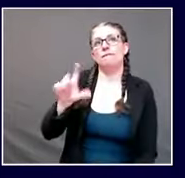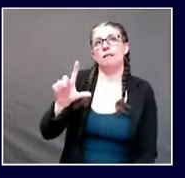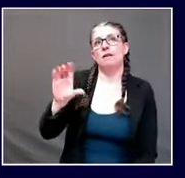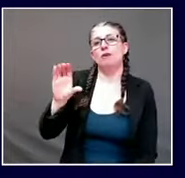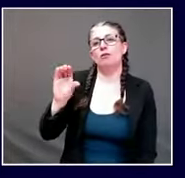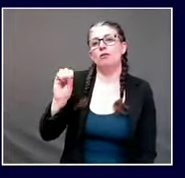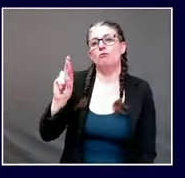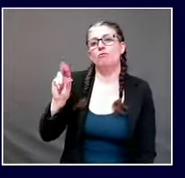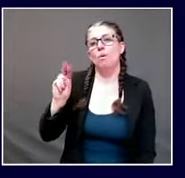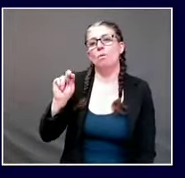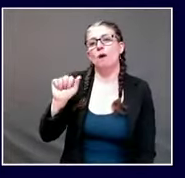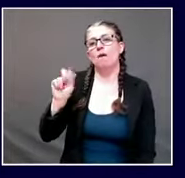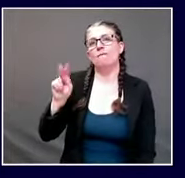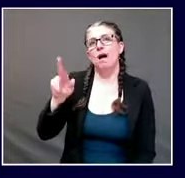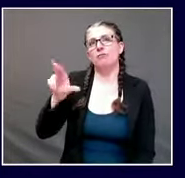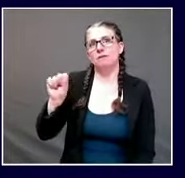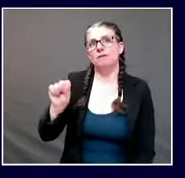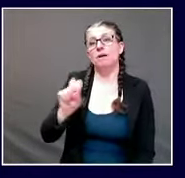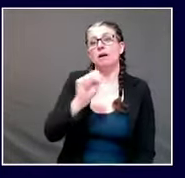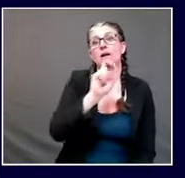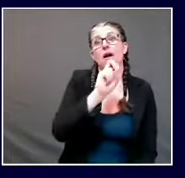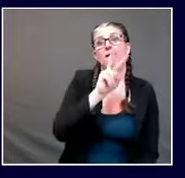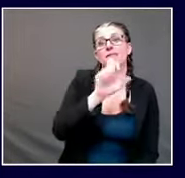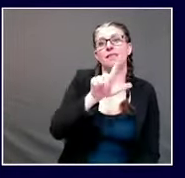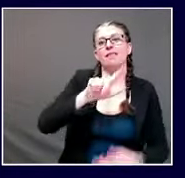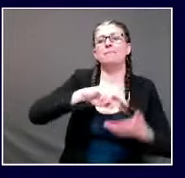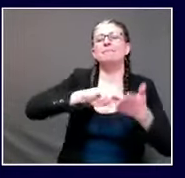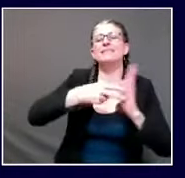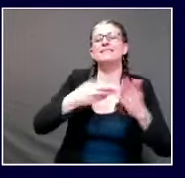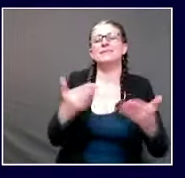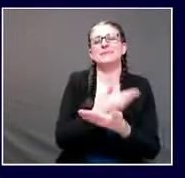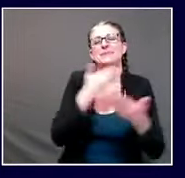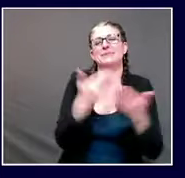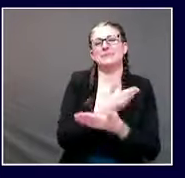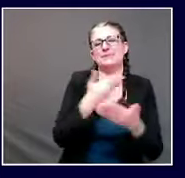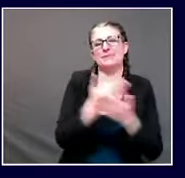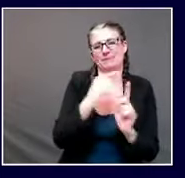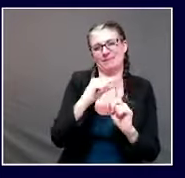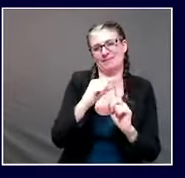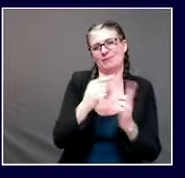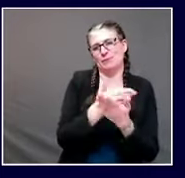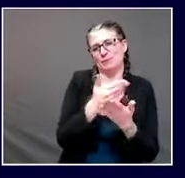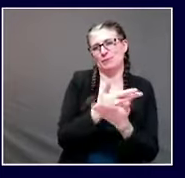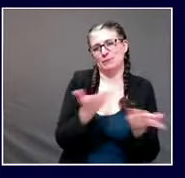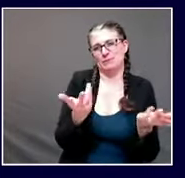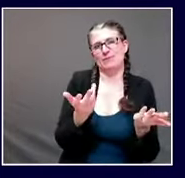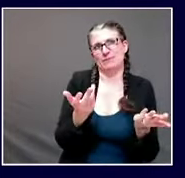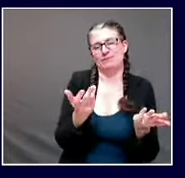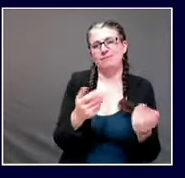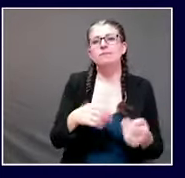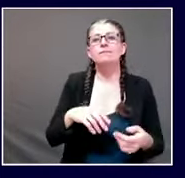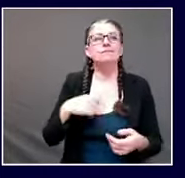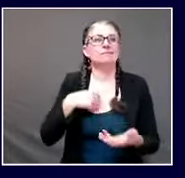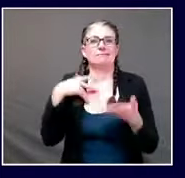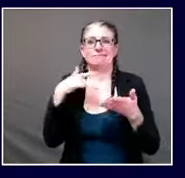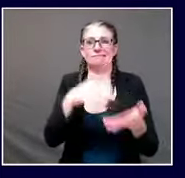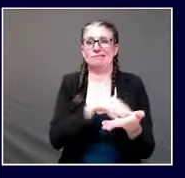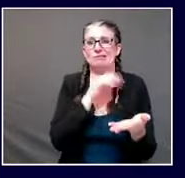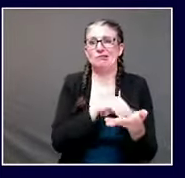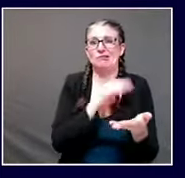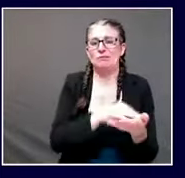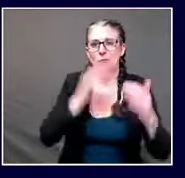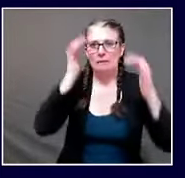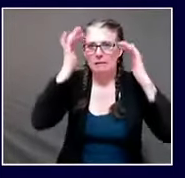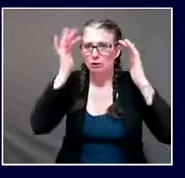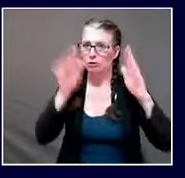um do you have any comment about the world health organization's um recommendation that remdesivir not be used